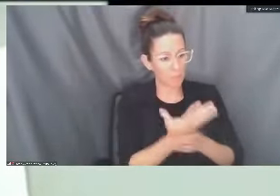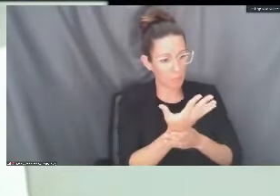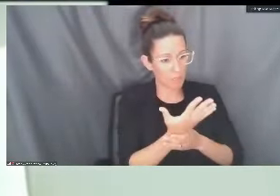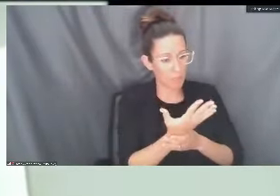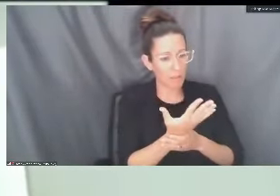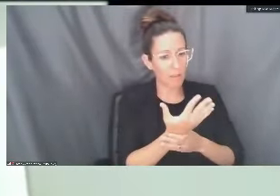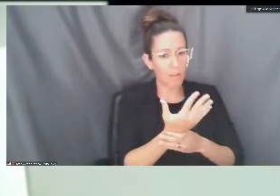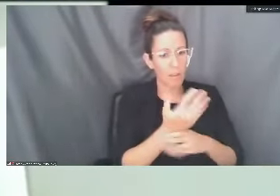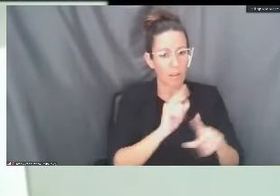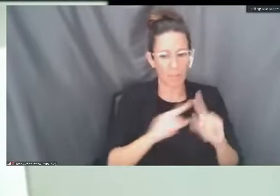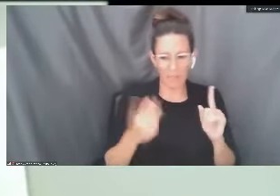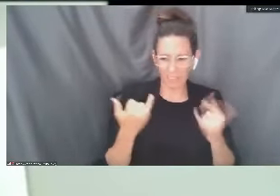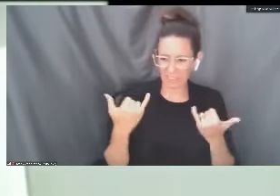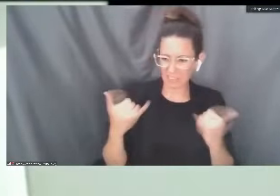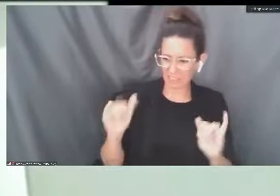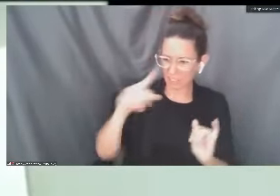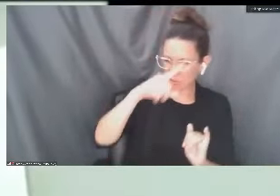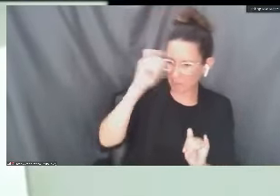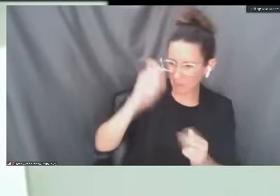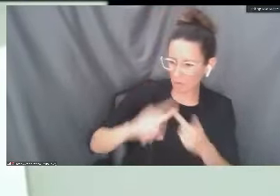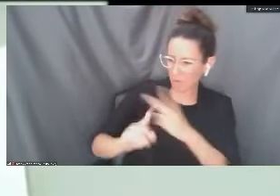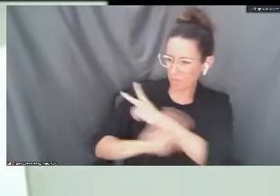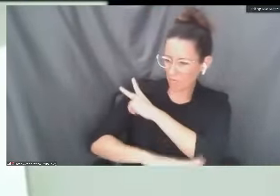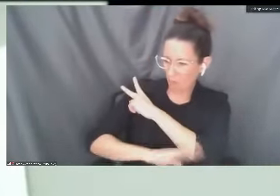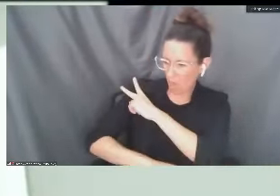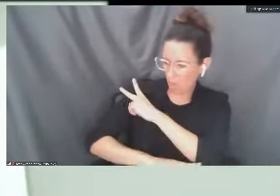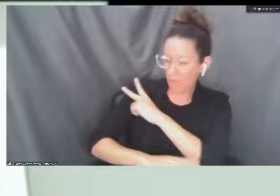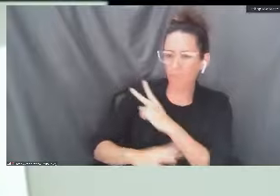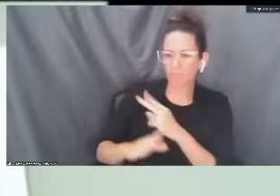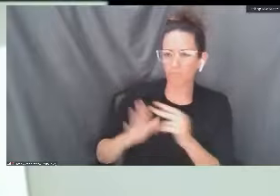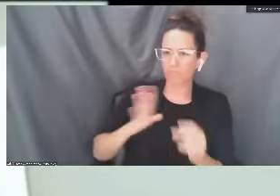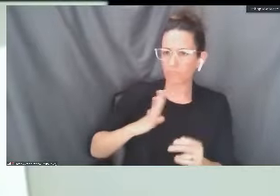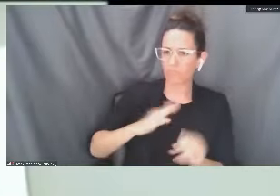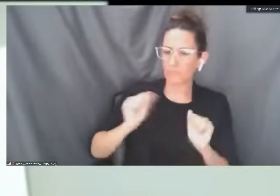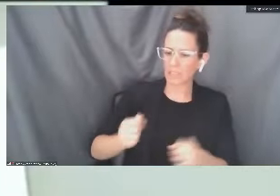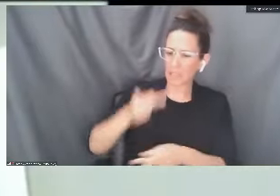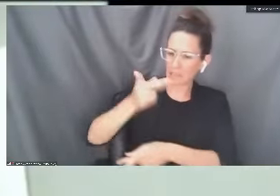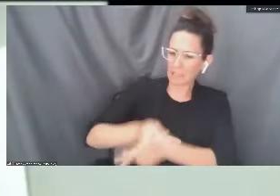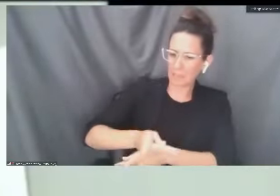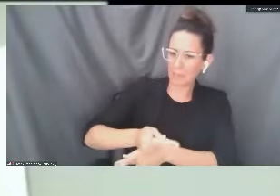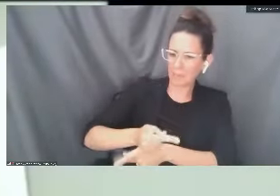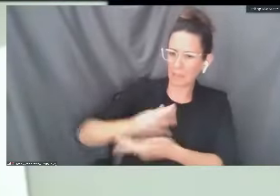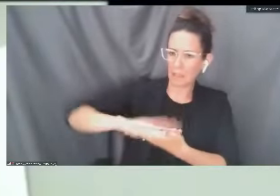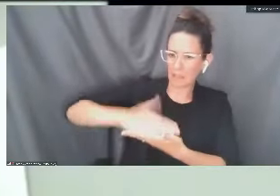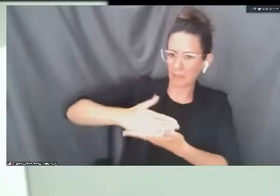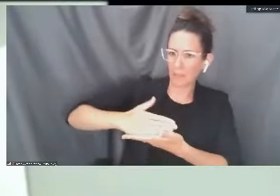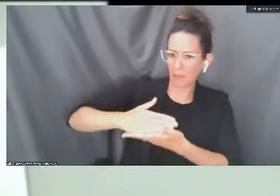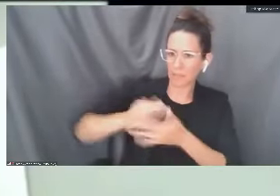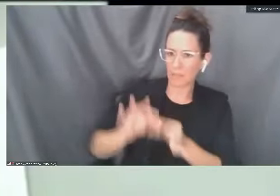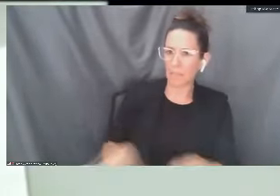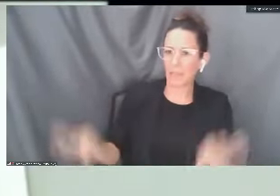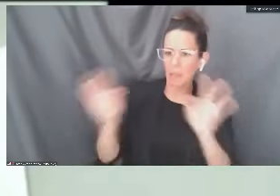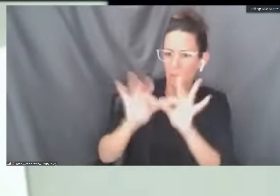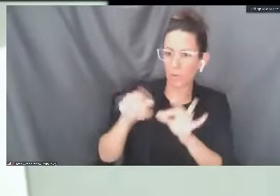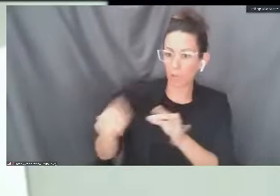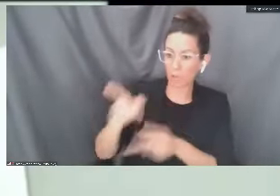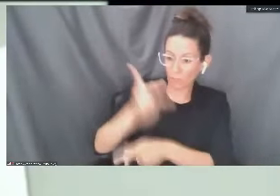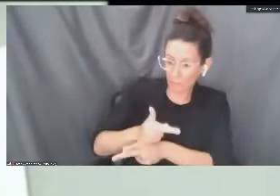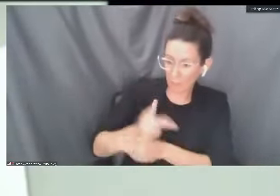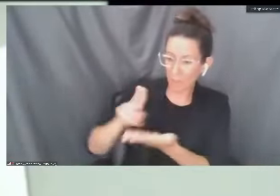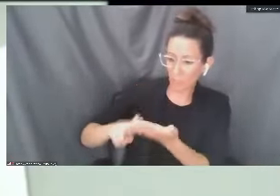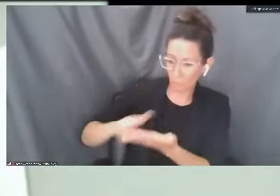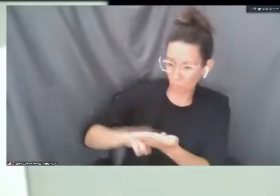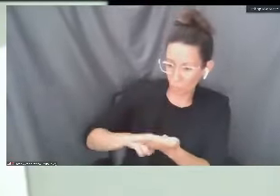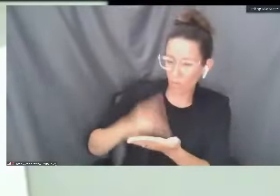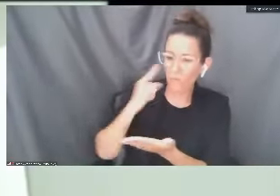but I'm going to have unmet needs still for summer and fall. Then we're going to allow you to continue to hold on to that laptop as long as you are you maintain your enrollment